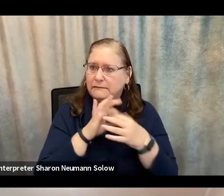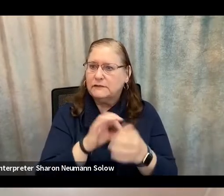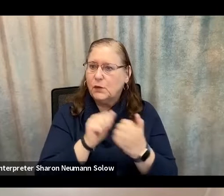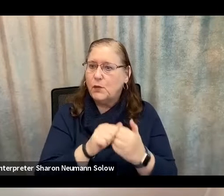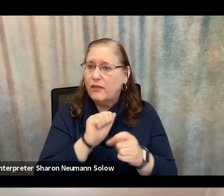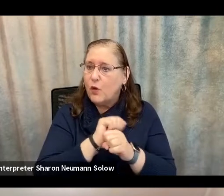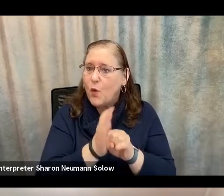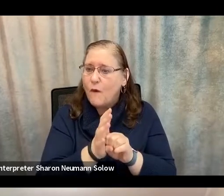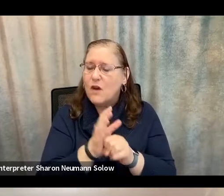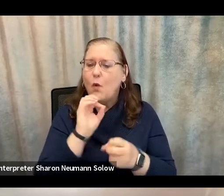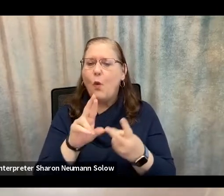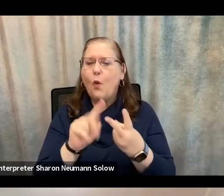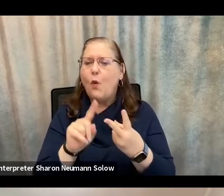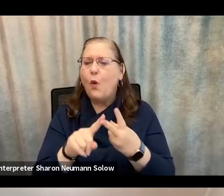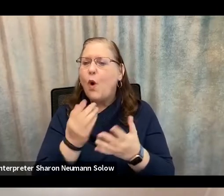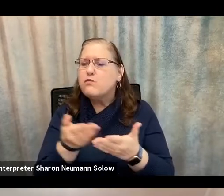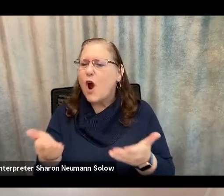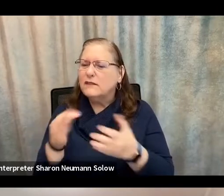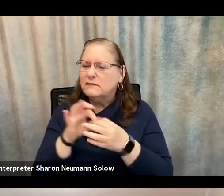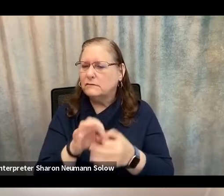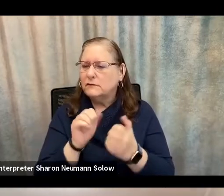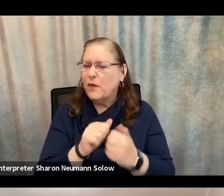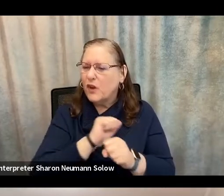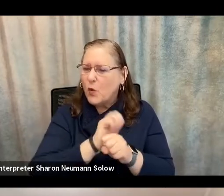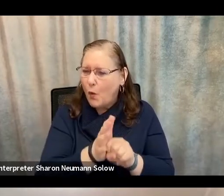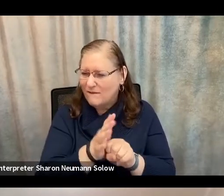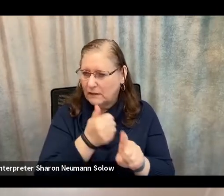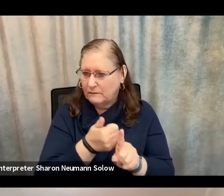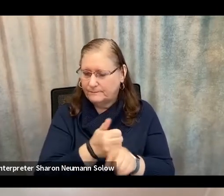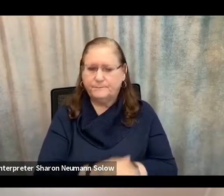products that are related to COVID itself.